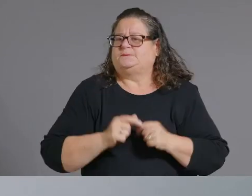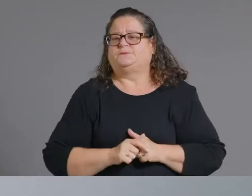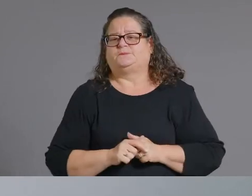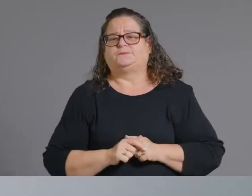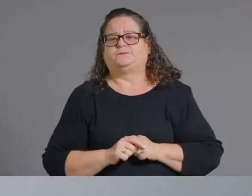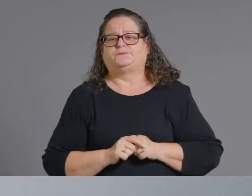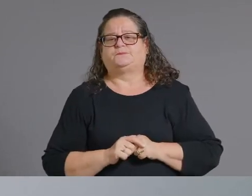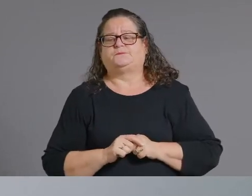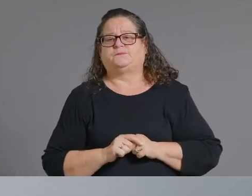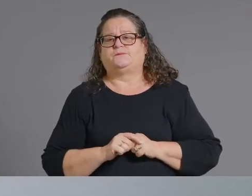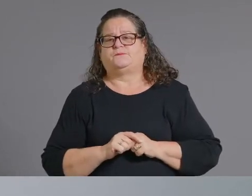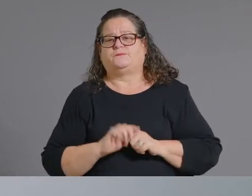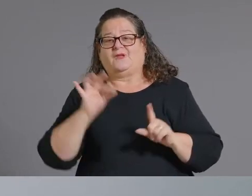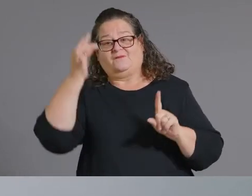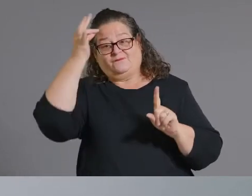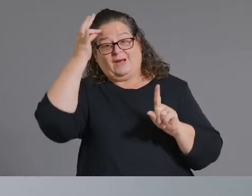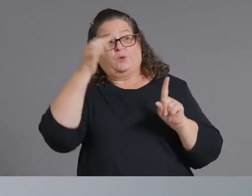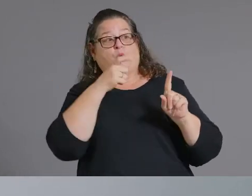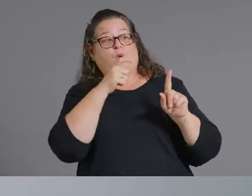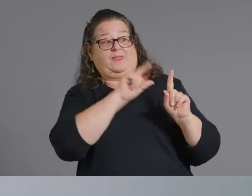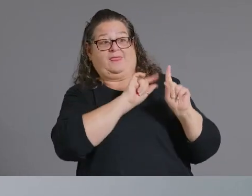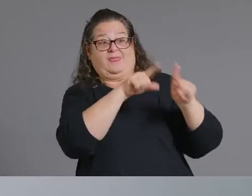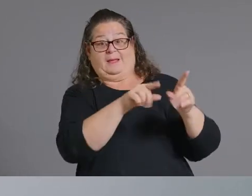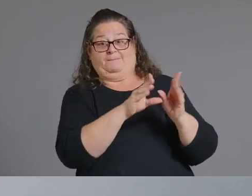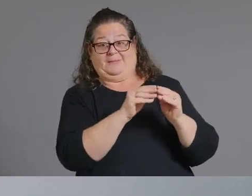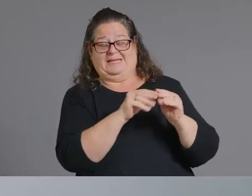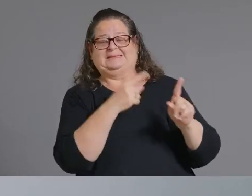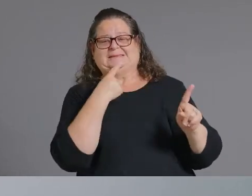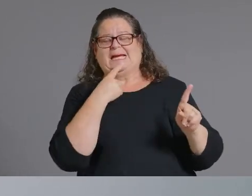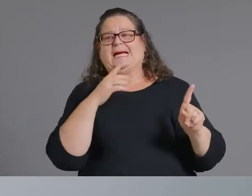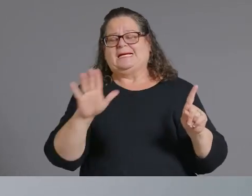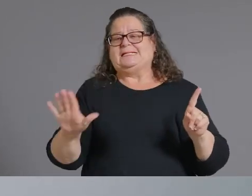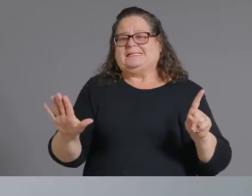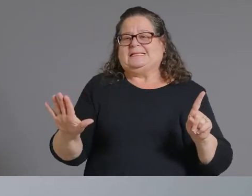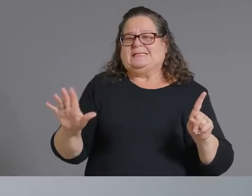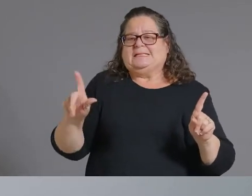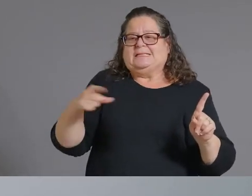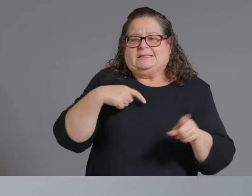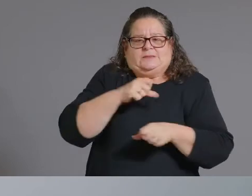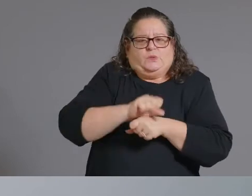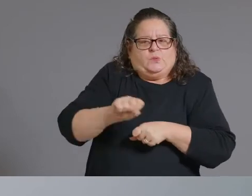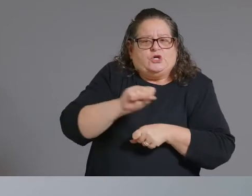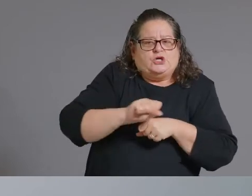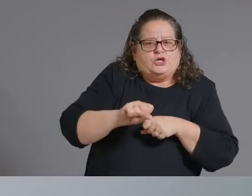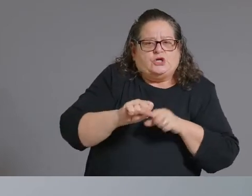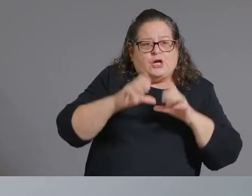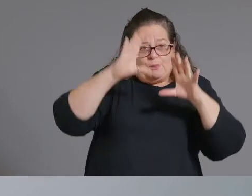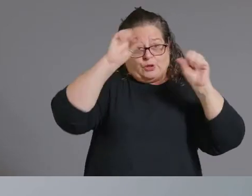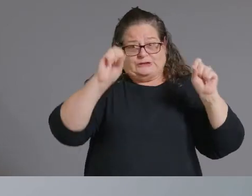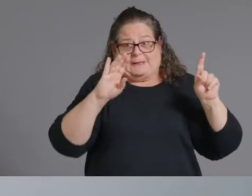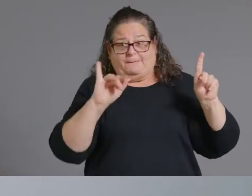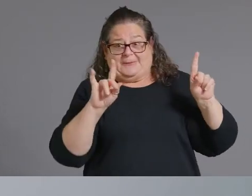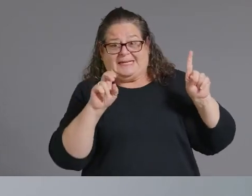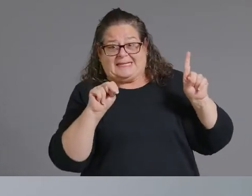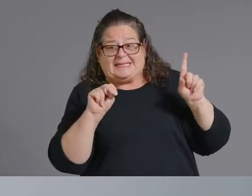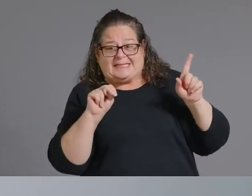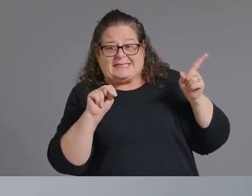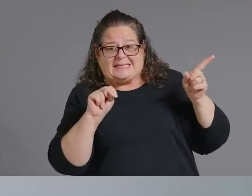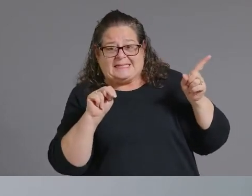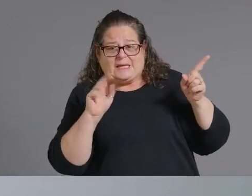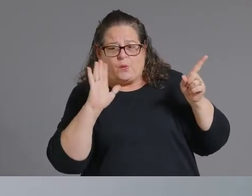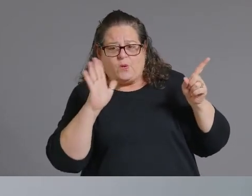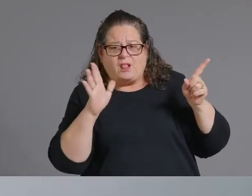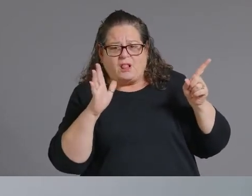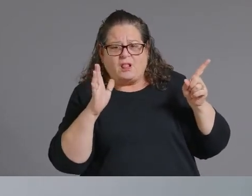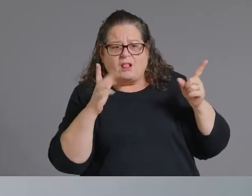partners said that they were specifically working on that and that president biden had made an announcement and um the best way to get